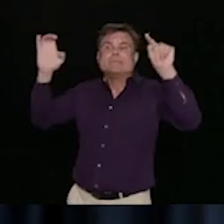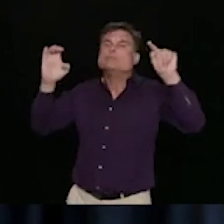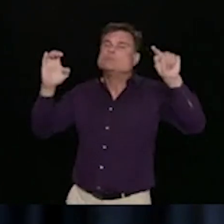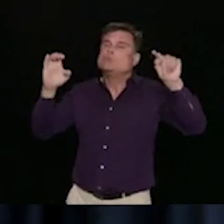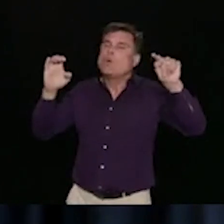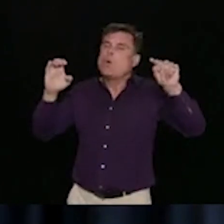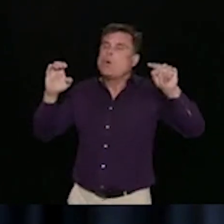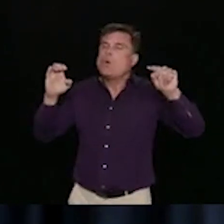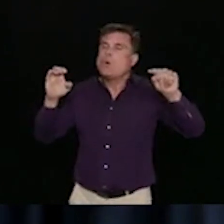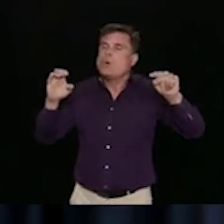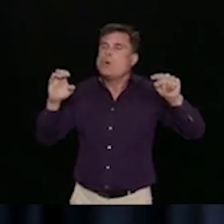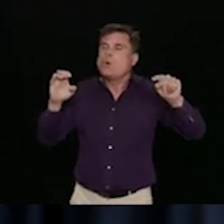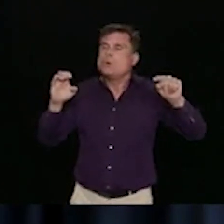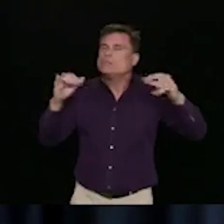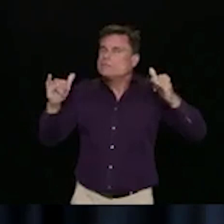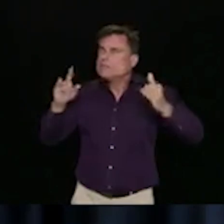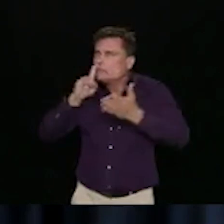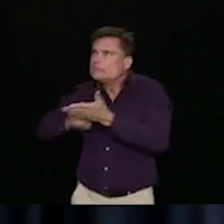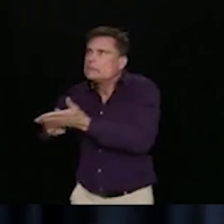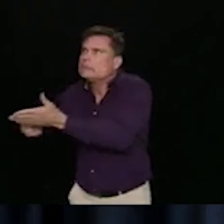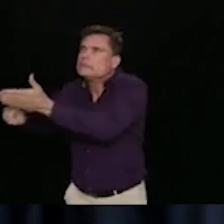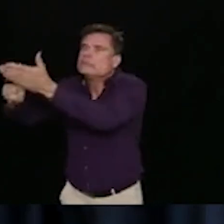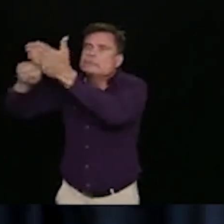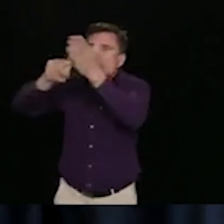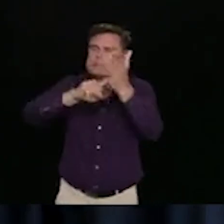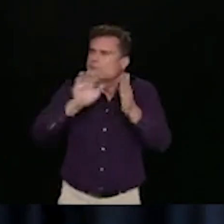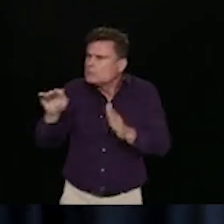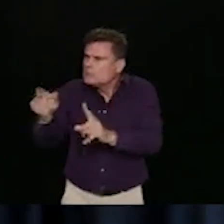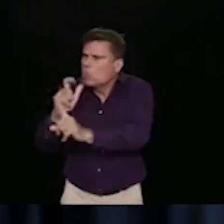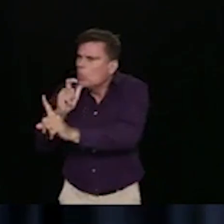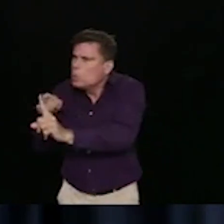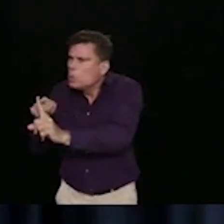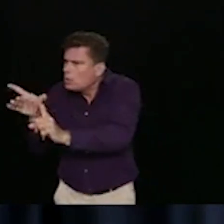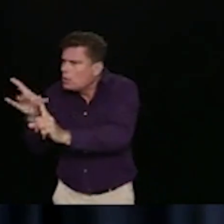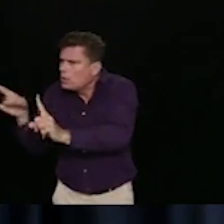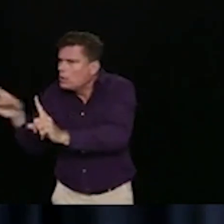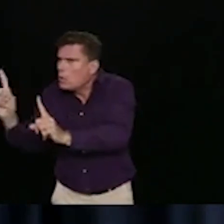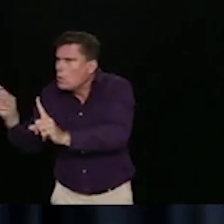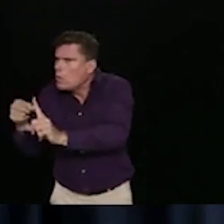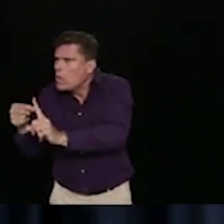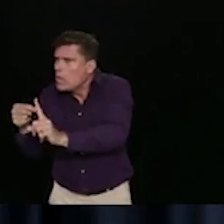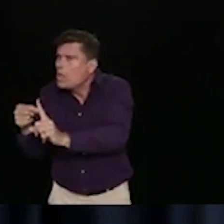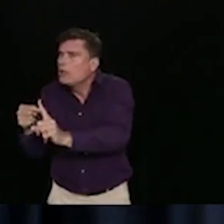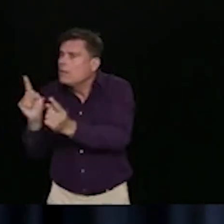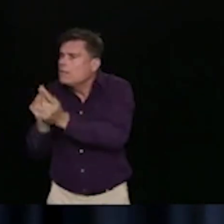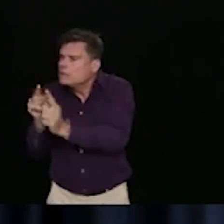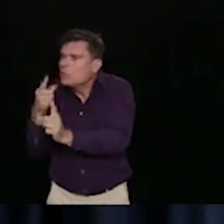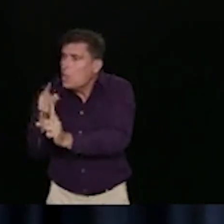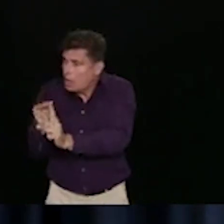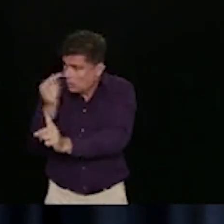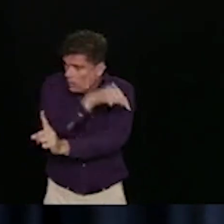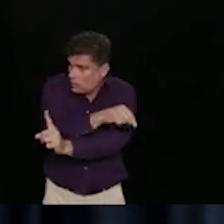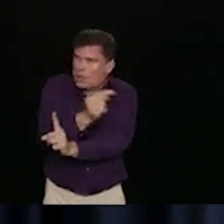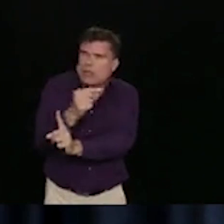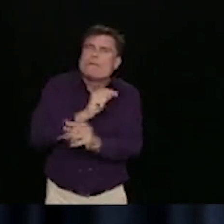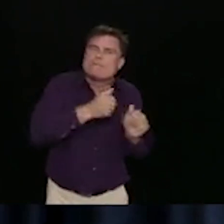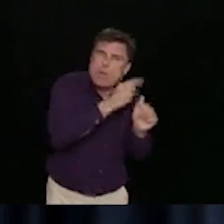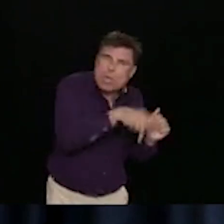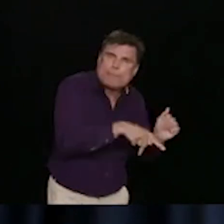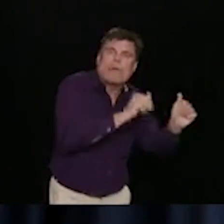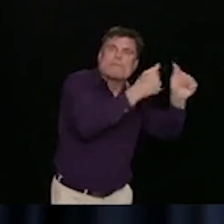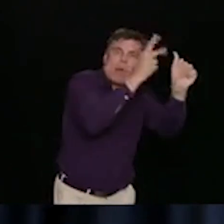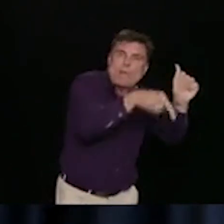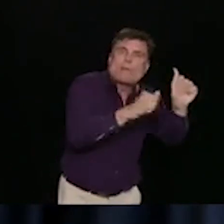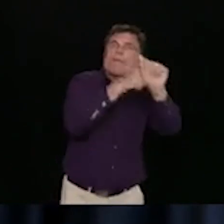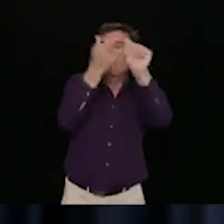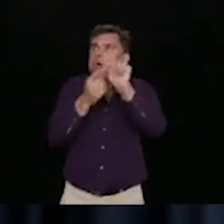exactly who had contact with who when and there are obviously a number of people in Kelowna now who have